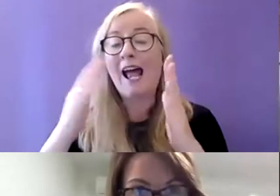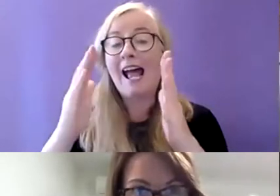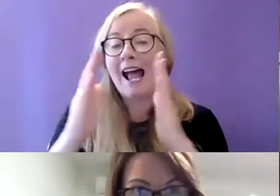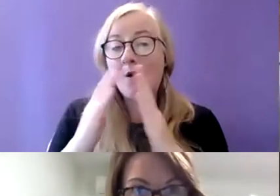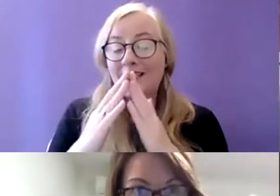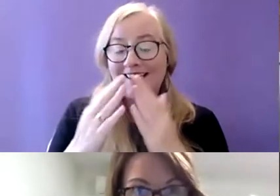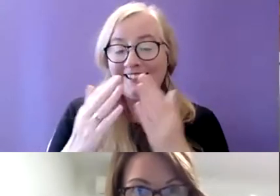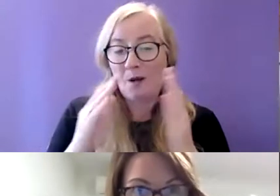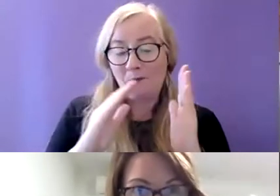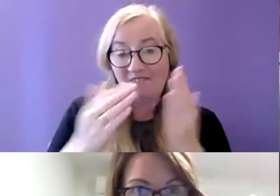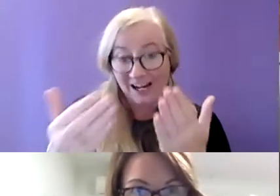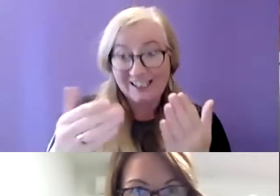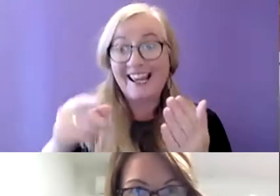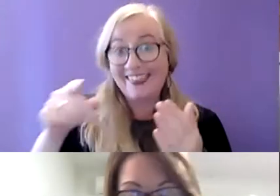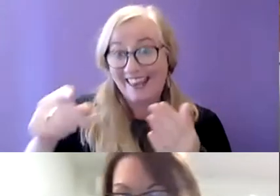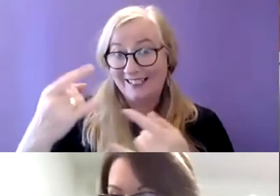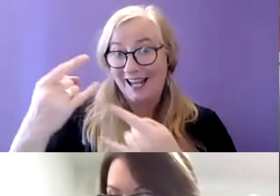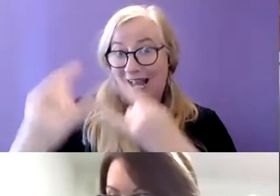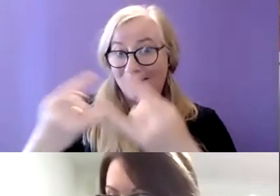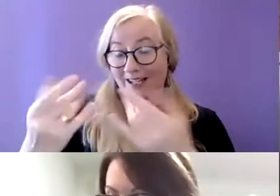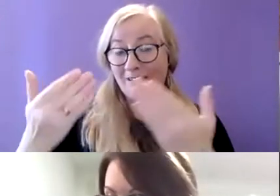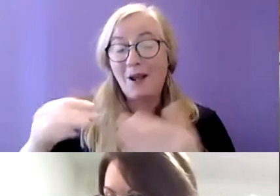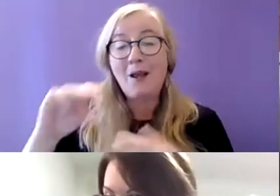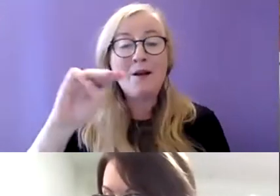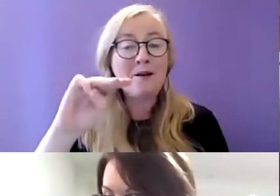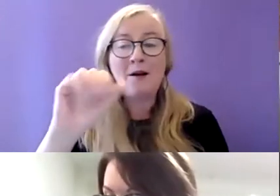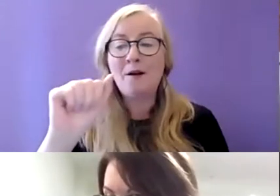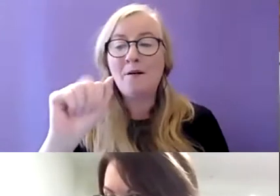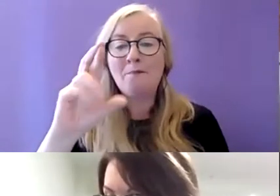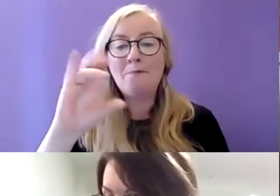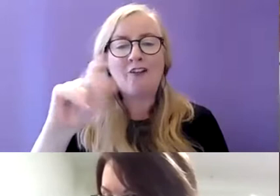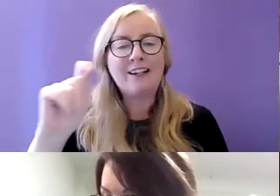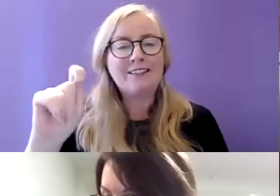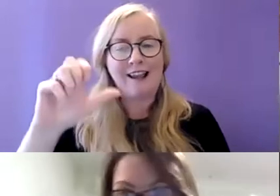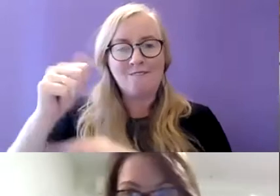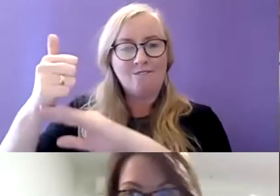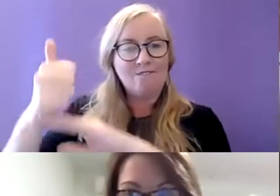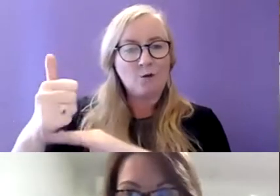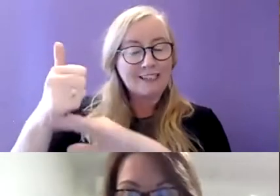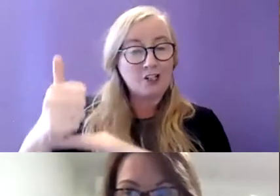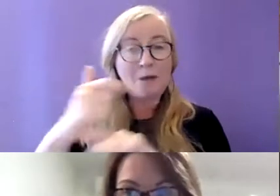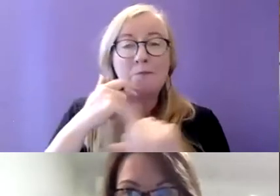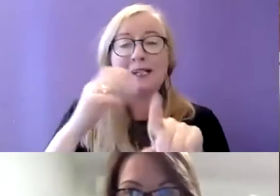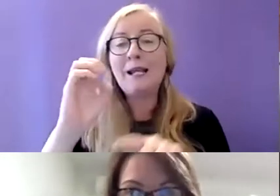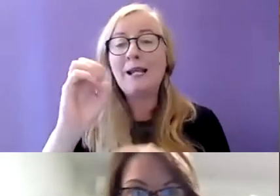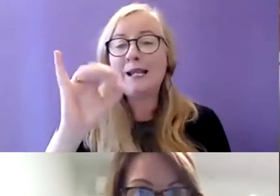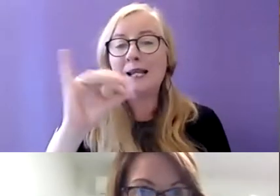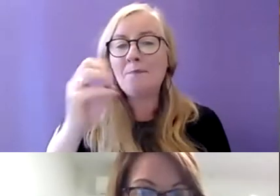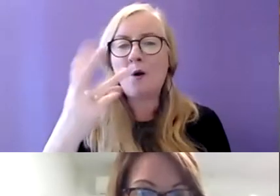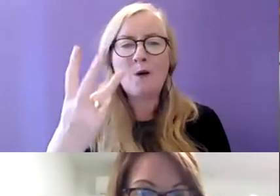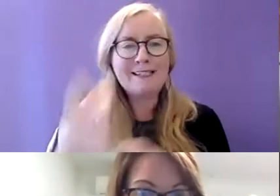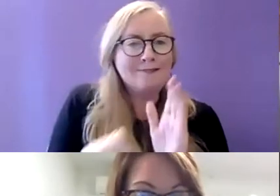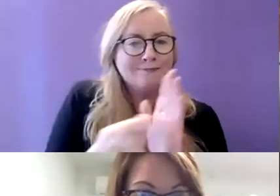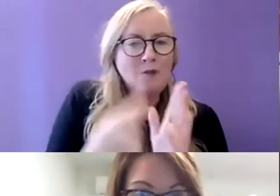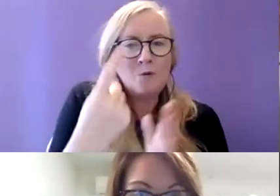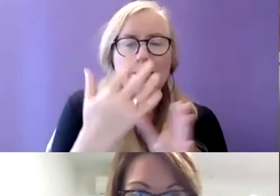service provision is taking place there with the Marriach foundation but there's just another point that Eamon wanted to come in on I don't know whether she